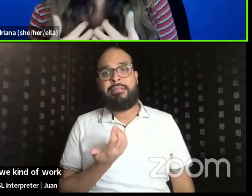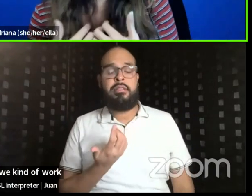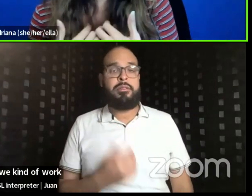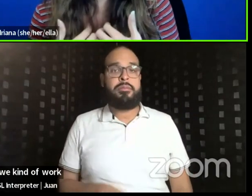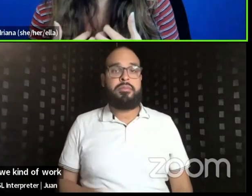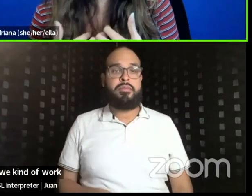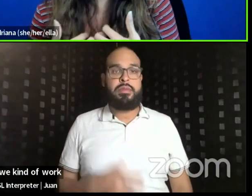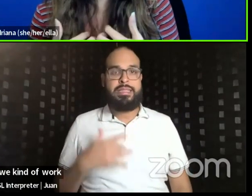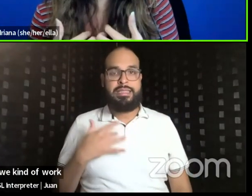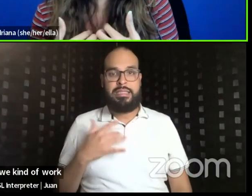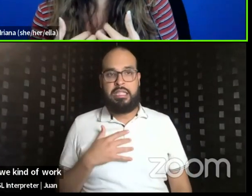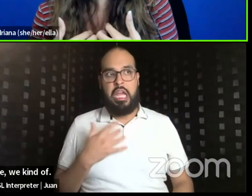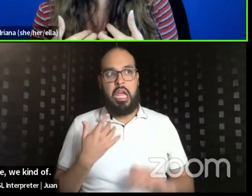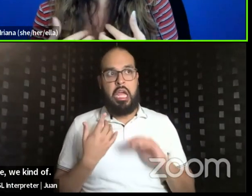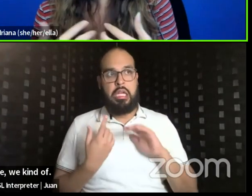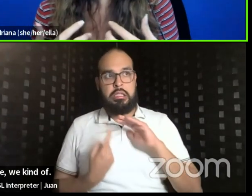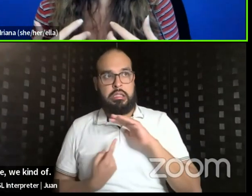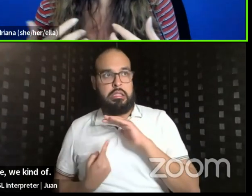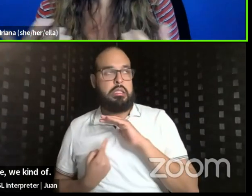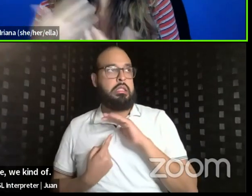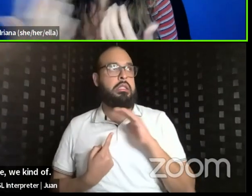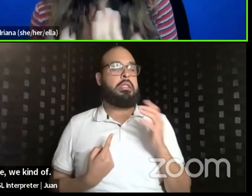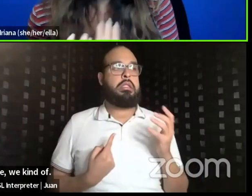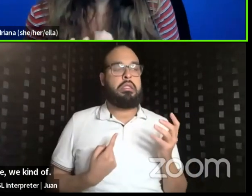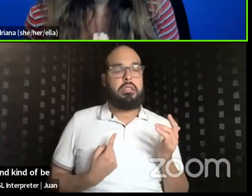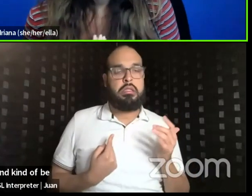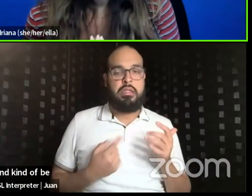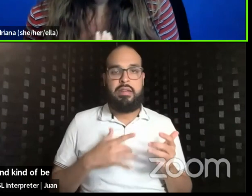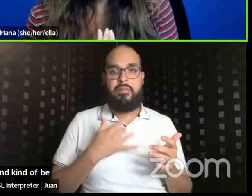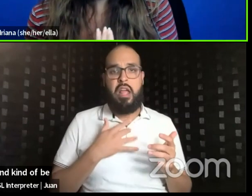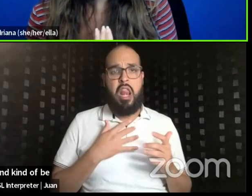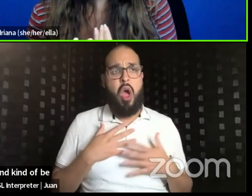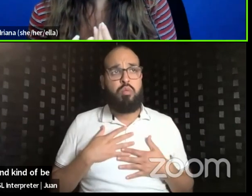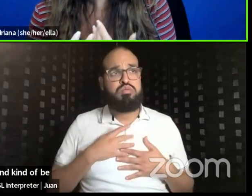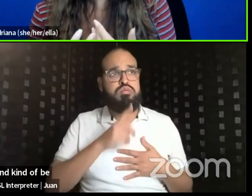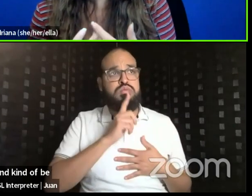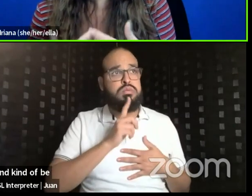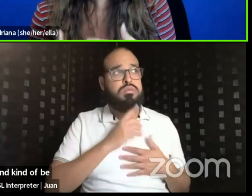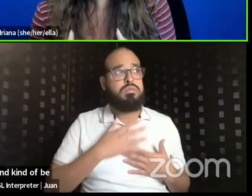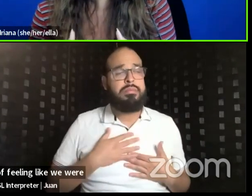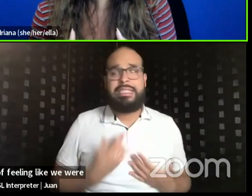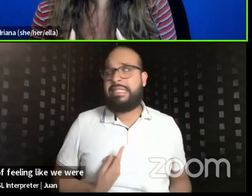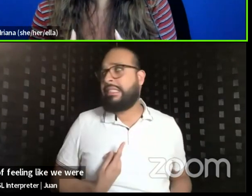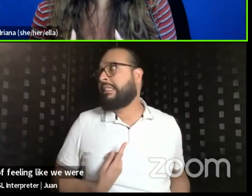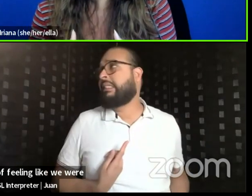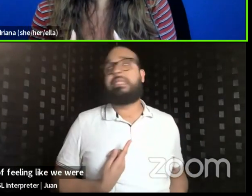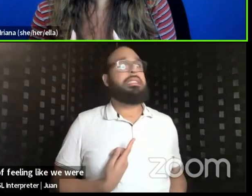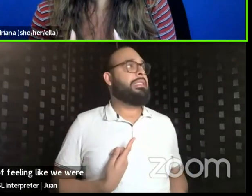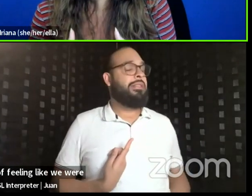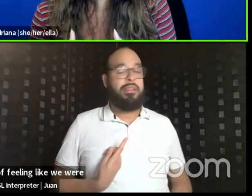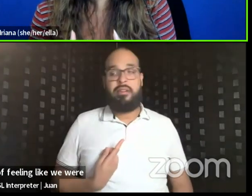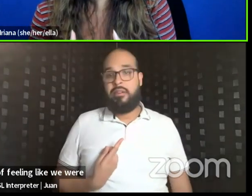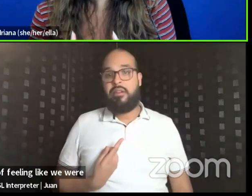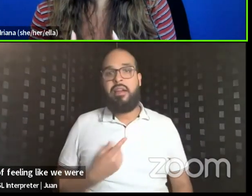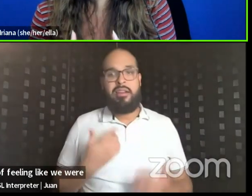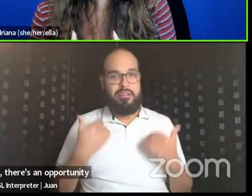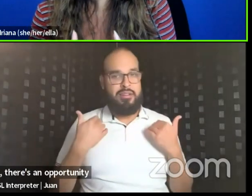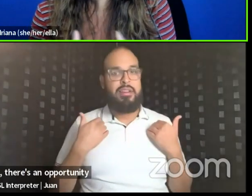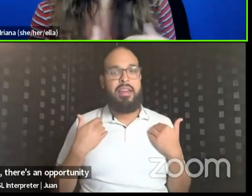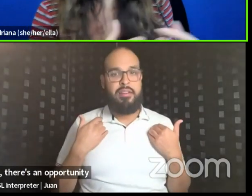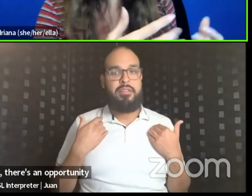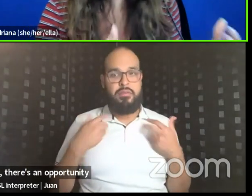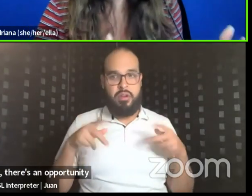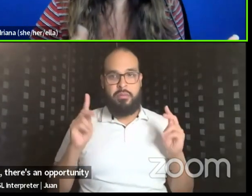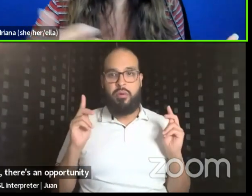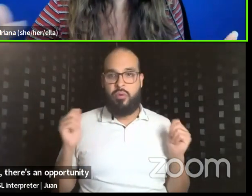isolating and, and, and kind of feeling like we were alone in. And, and now there's, um, there's an opportunity for